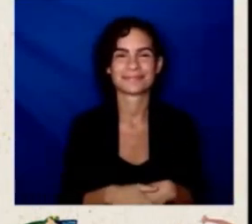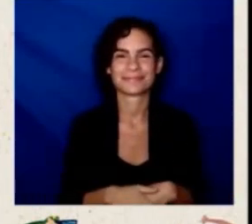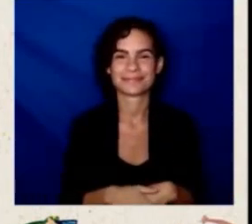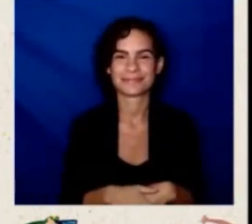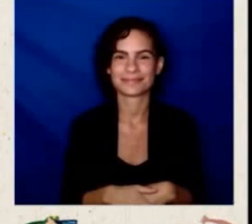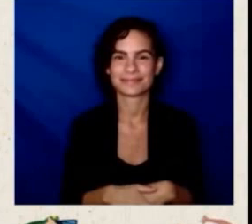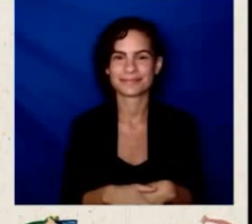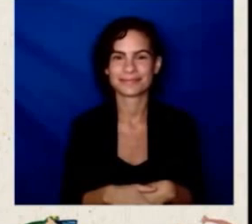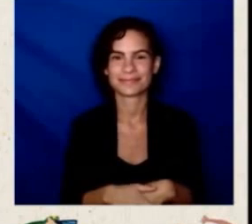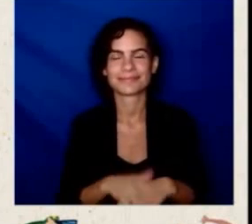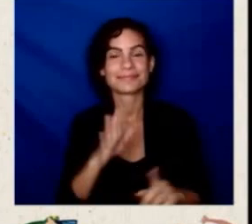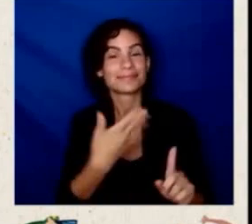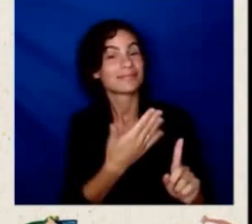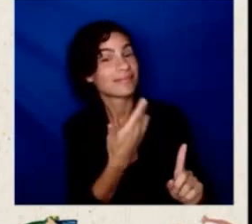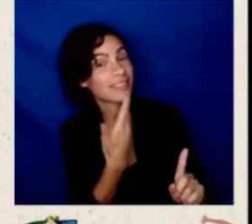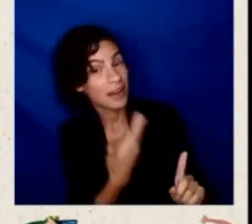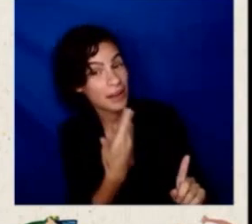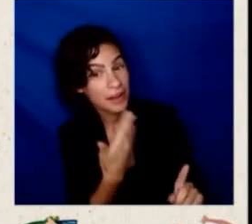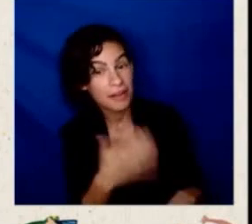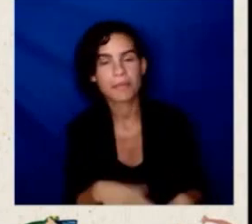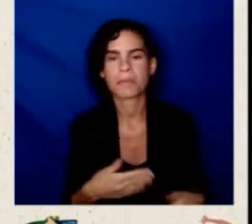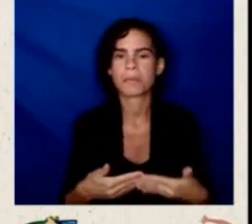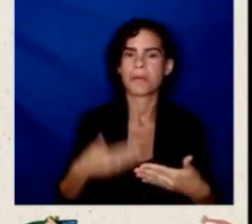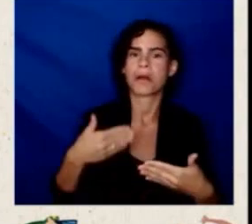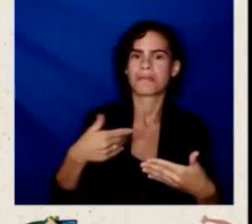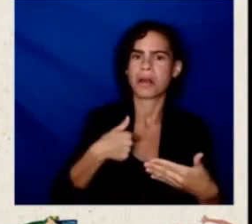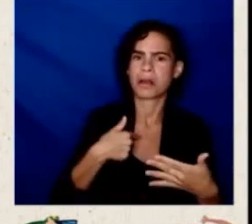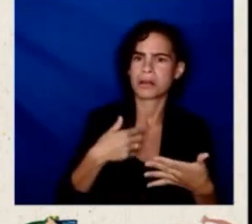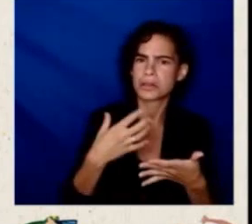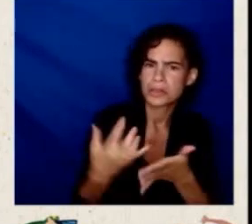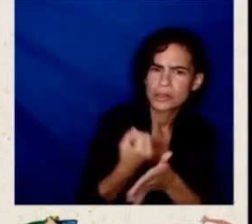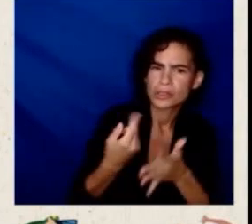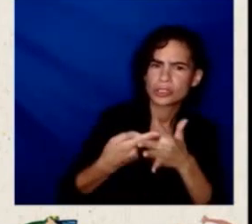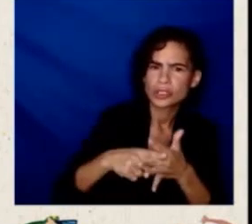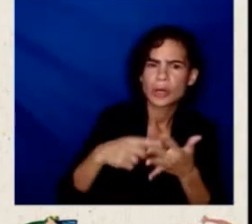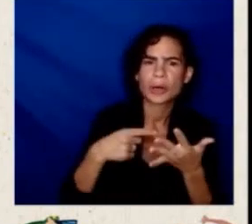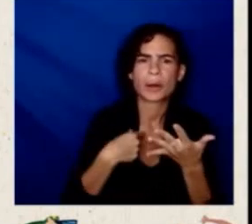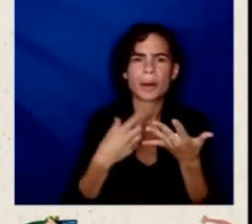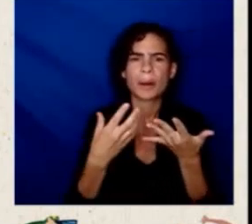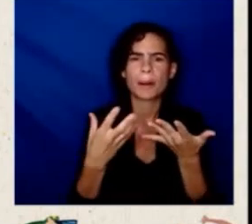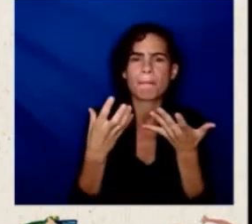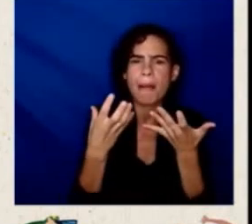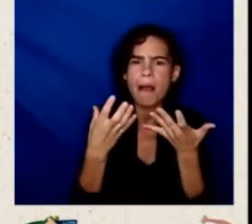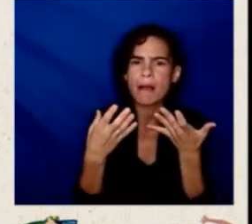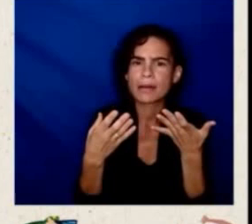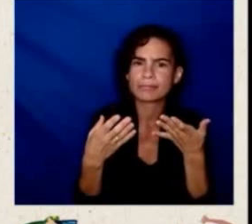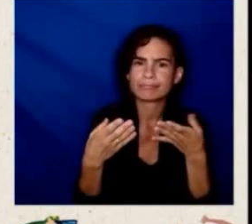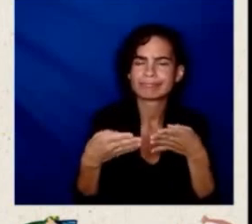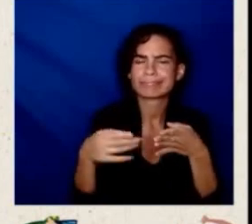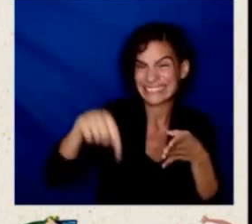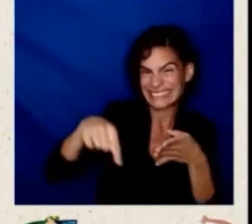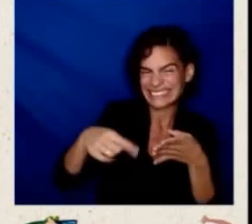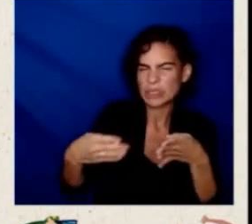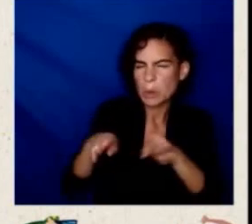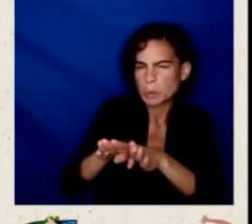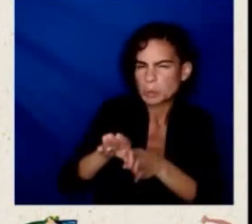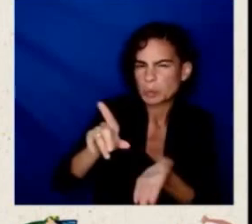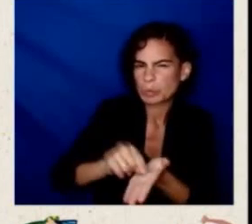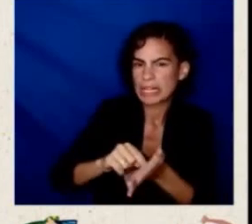press event just for Afonis. And it was beautiful to see the mosaic on the screen